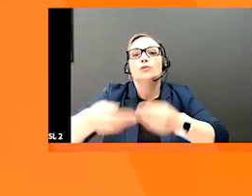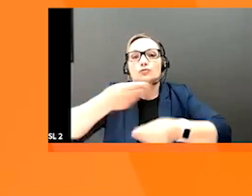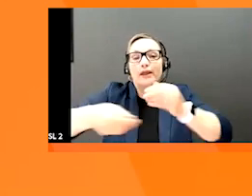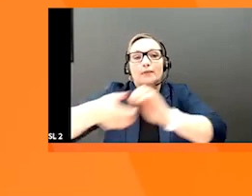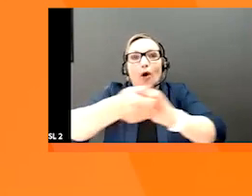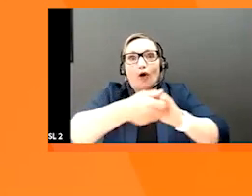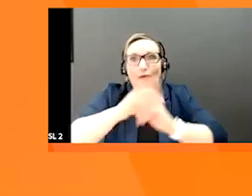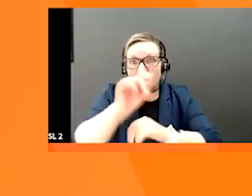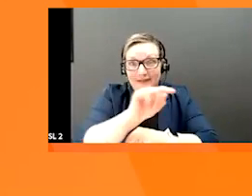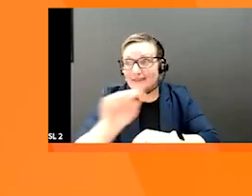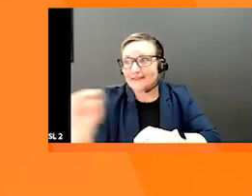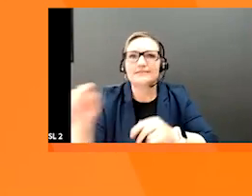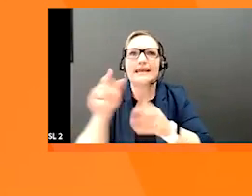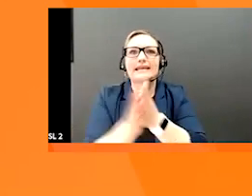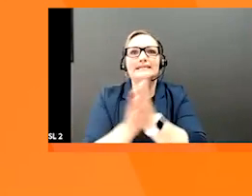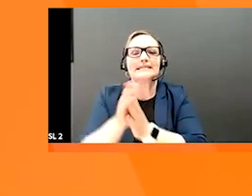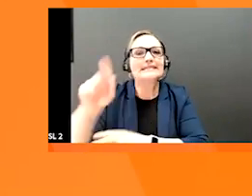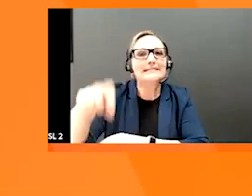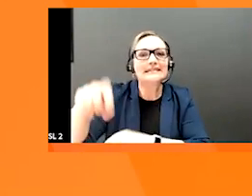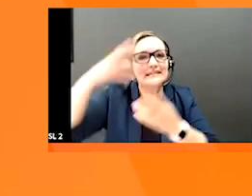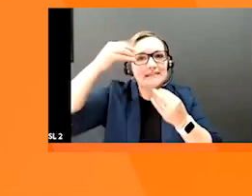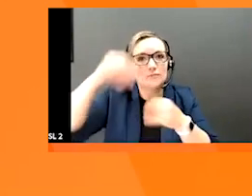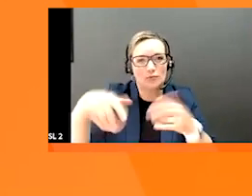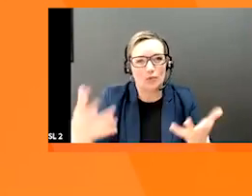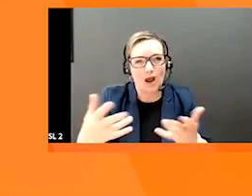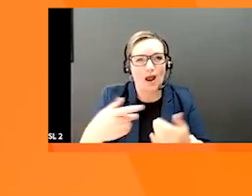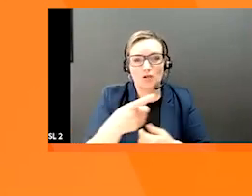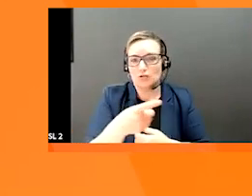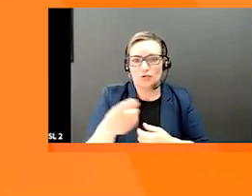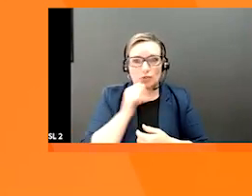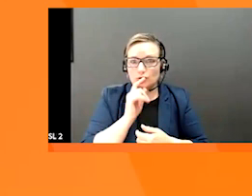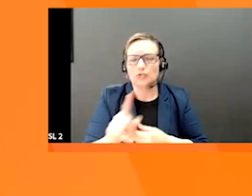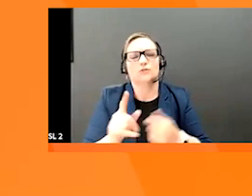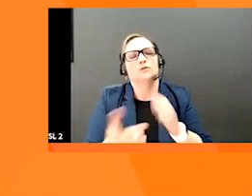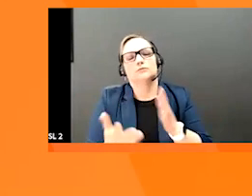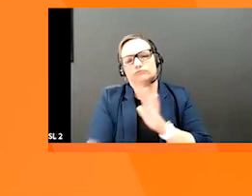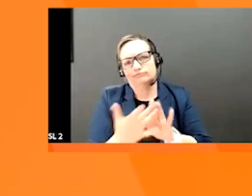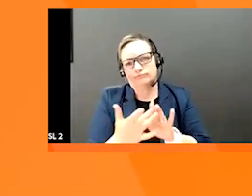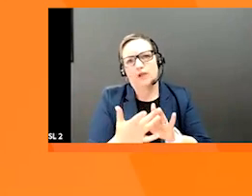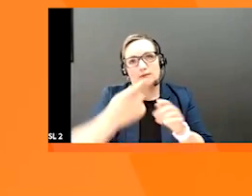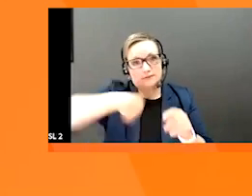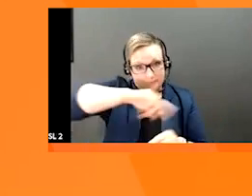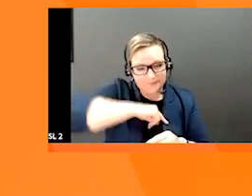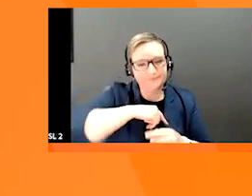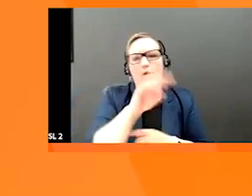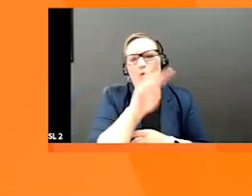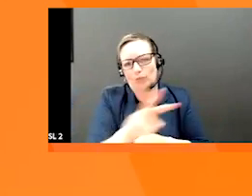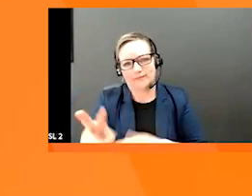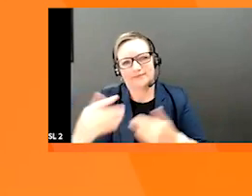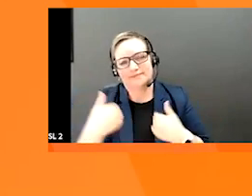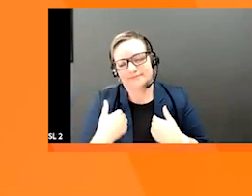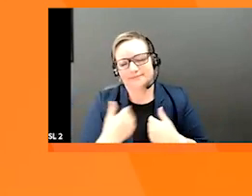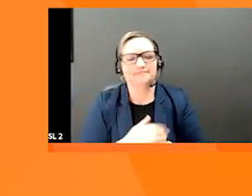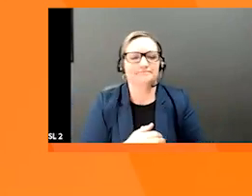again, we encourage you to to check out the website, but also please don't hesitate to reach out if you've got any other specific questions